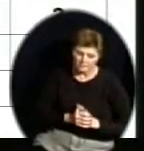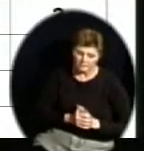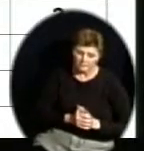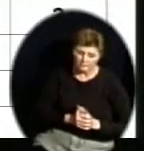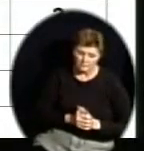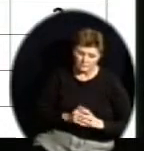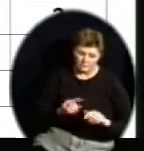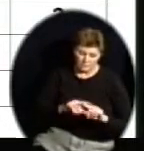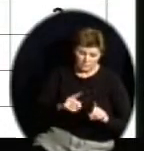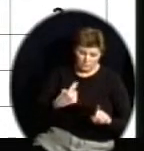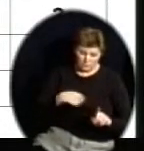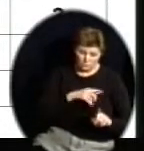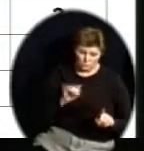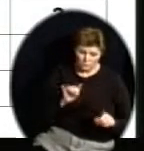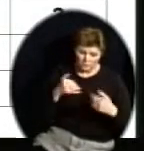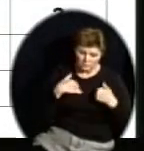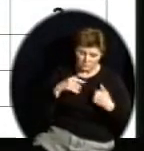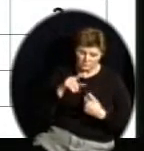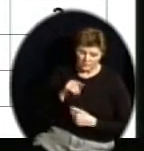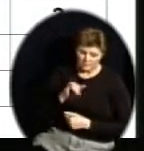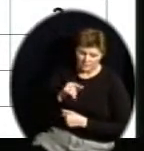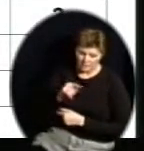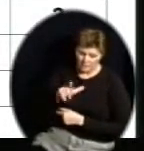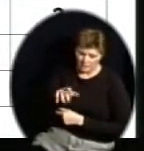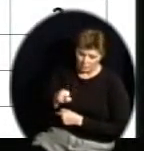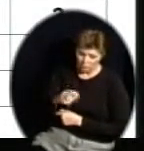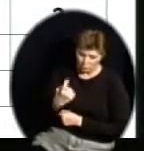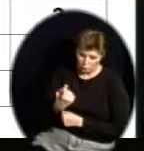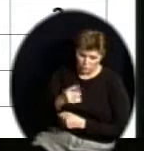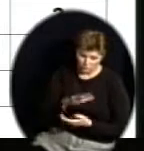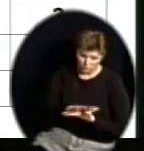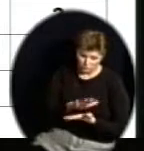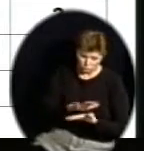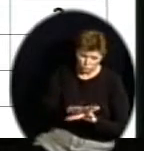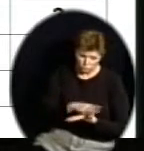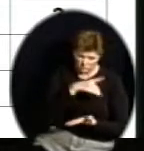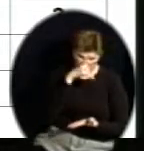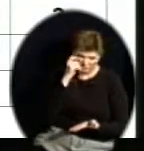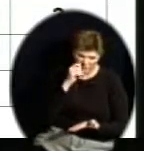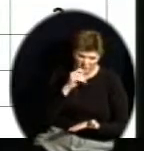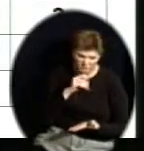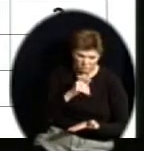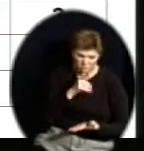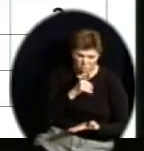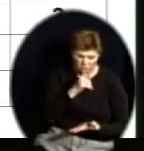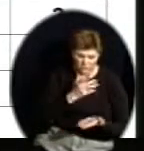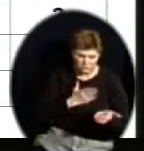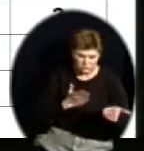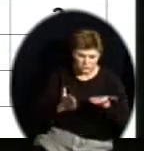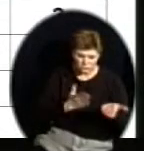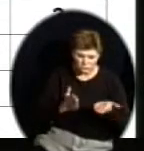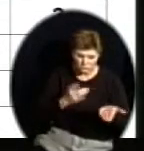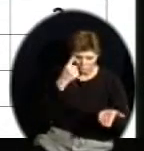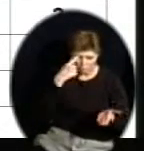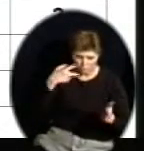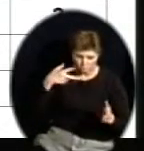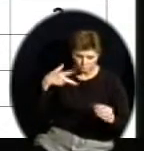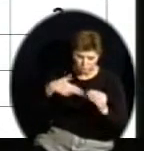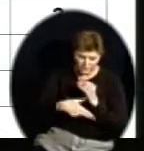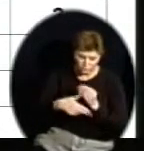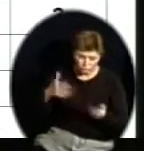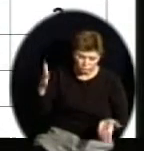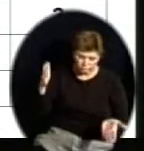I, are predominantly Title I because of the status of free and reduced lunch population that is served there. Yeah, but you can see we have actually